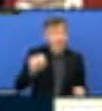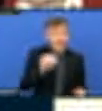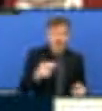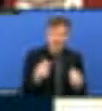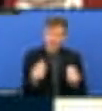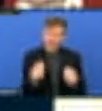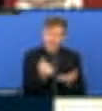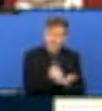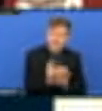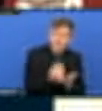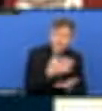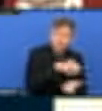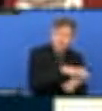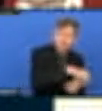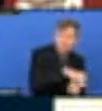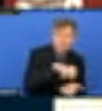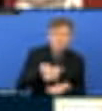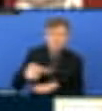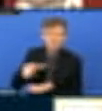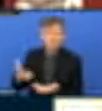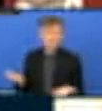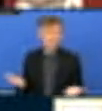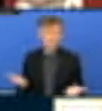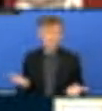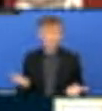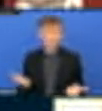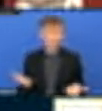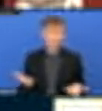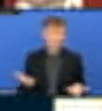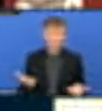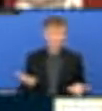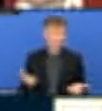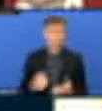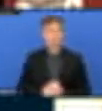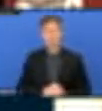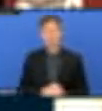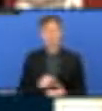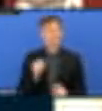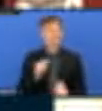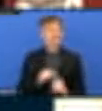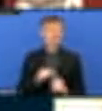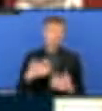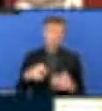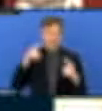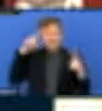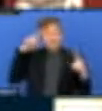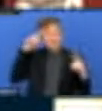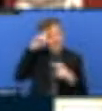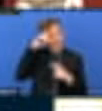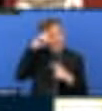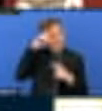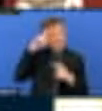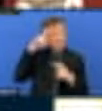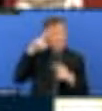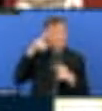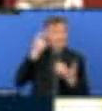And we find that perhaps that this is not quite effective when it is the inclusion and efficiency that should prevail.